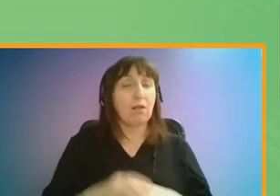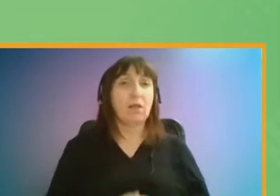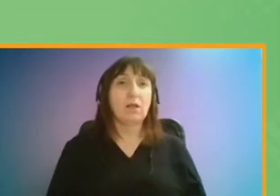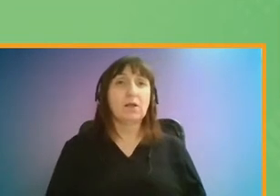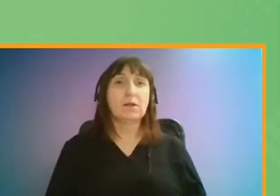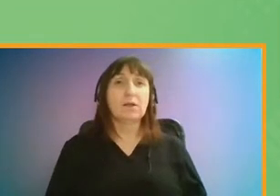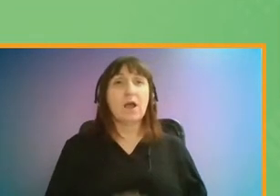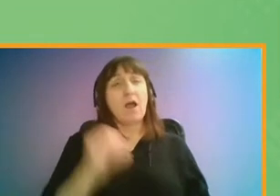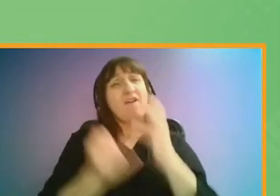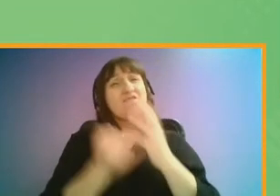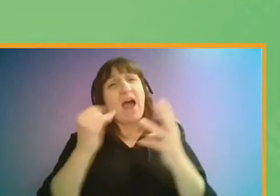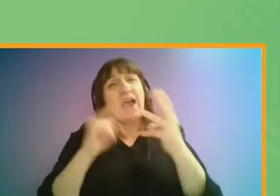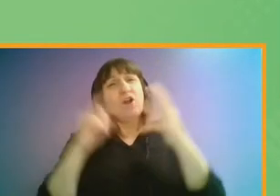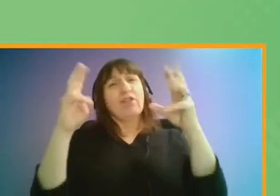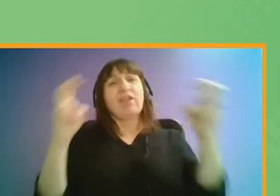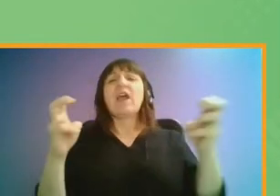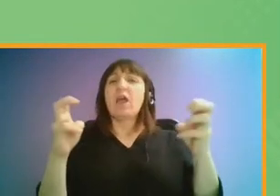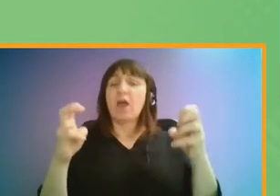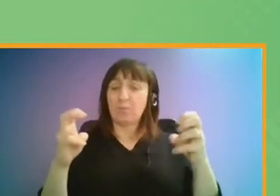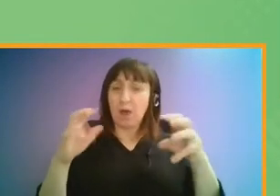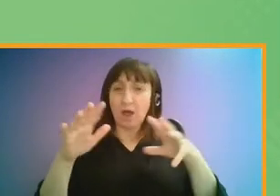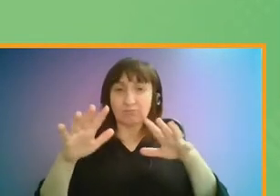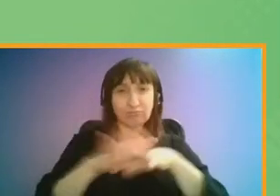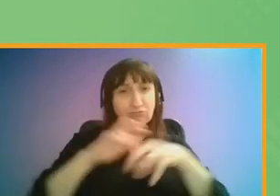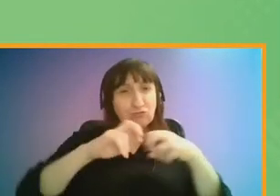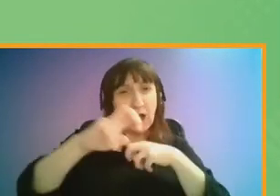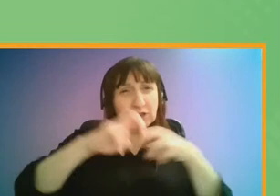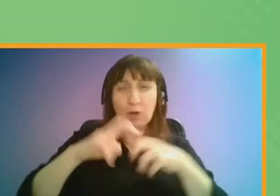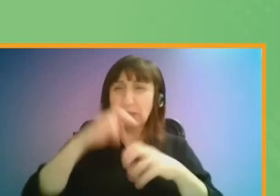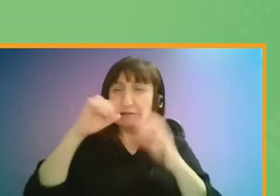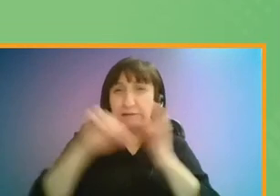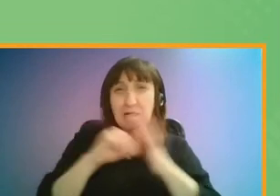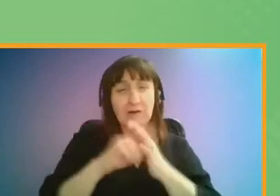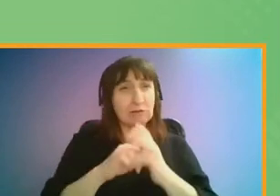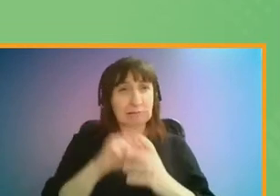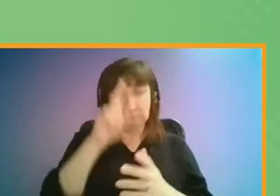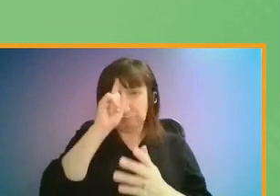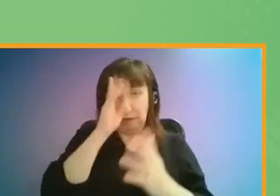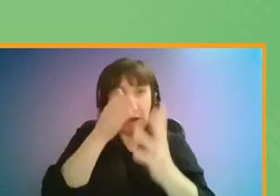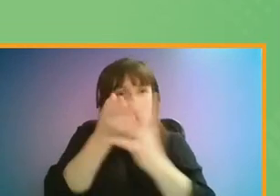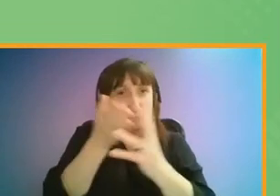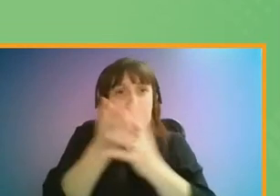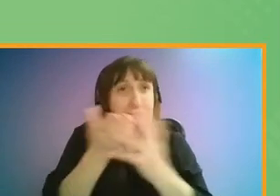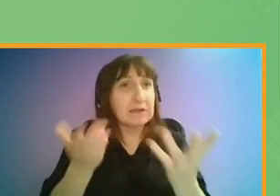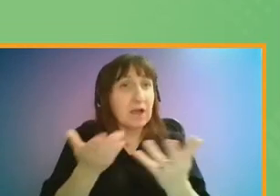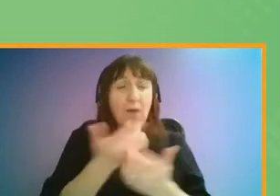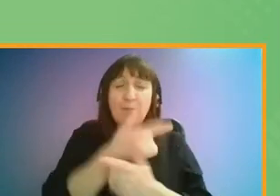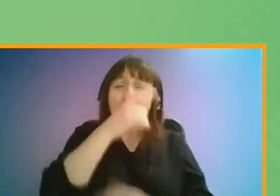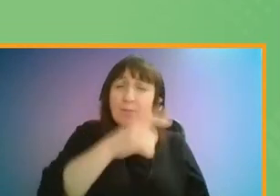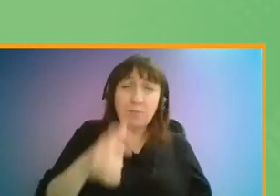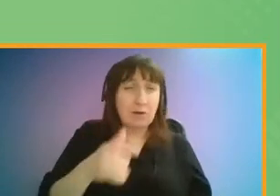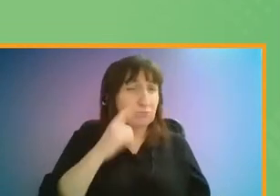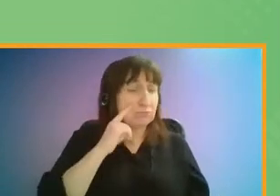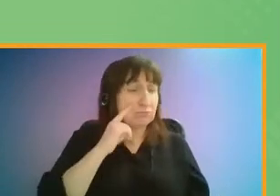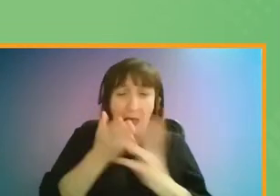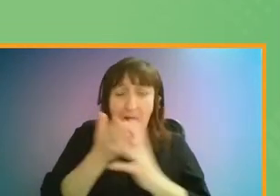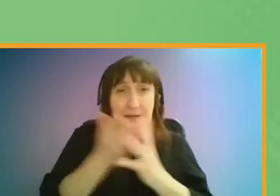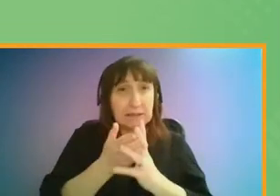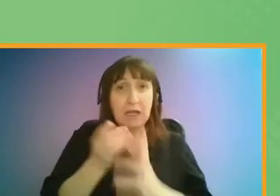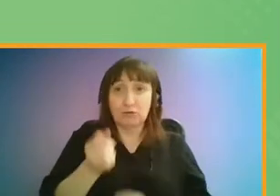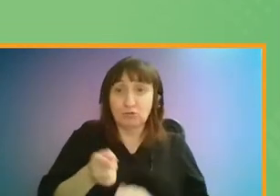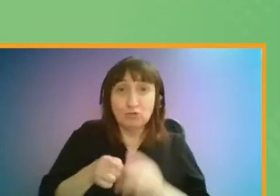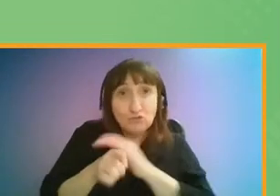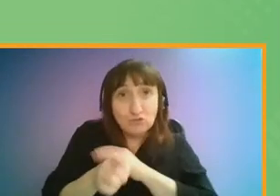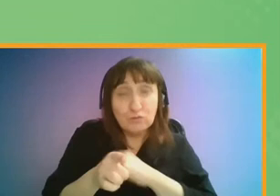The final theme is about a transport network that can be difficult or impossible to use. A significant issue for many was poor accessibility on the tube and